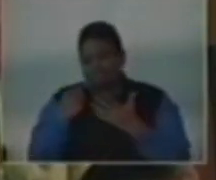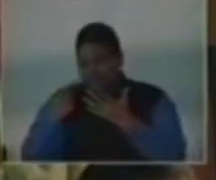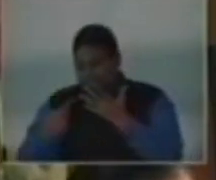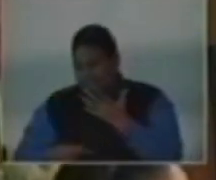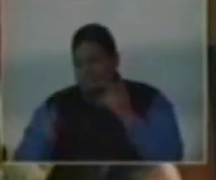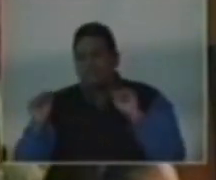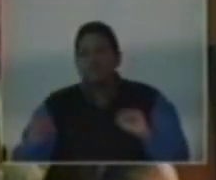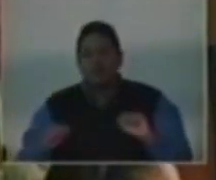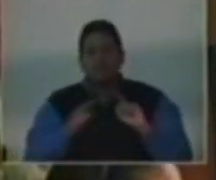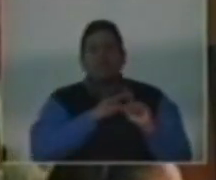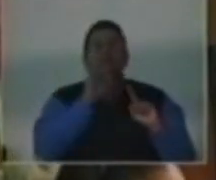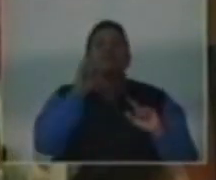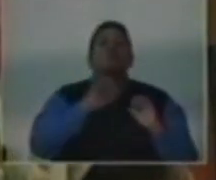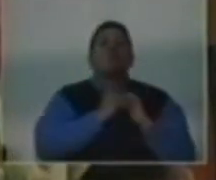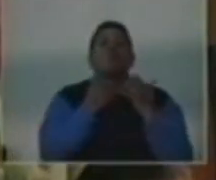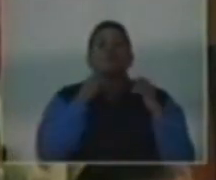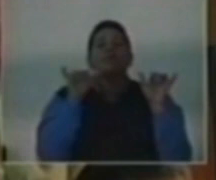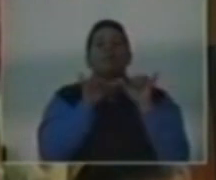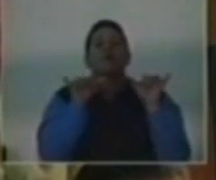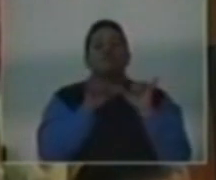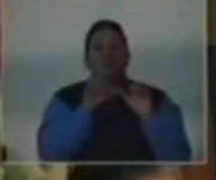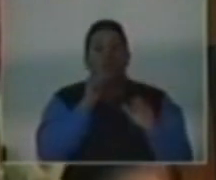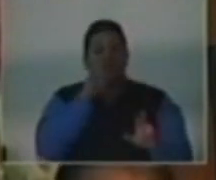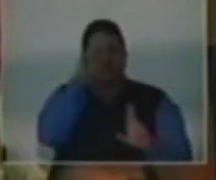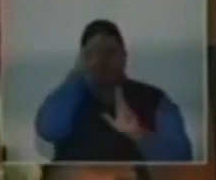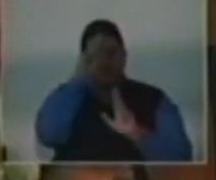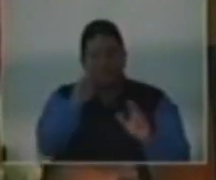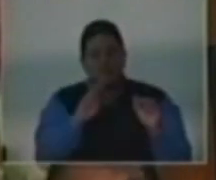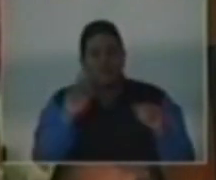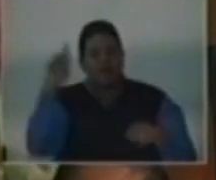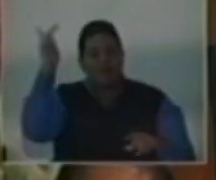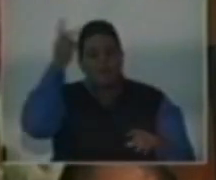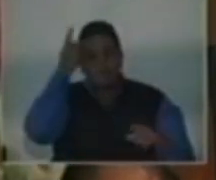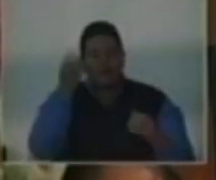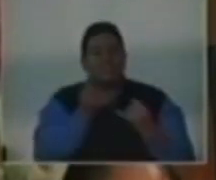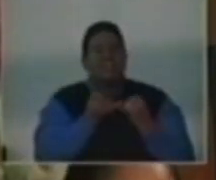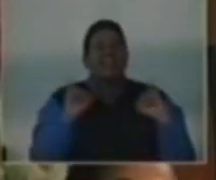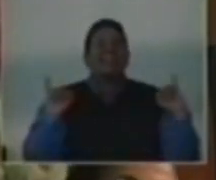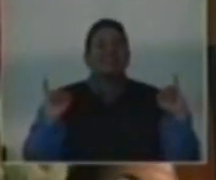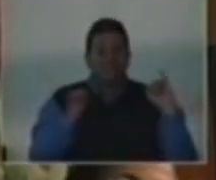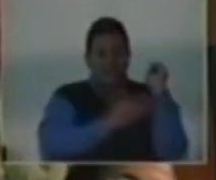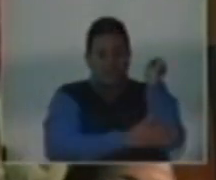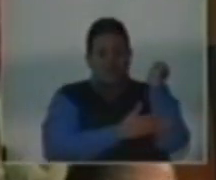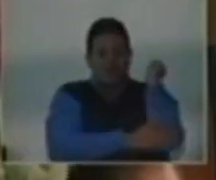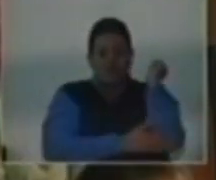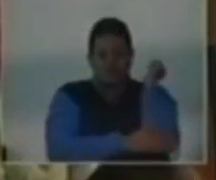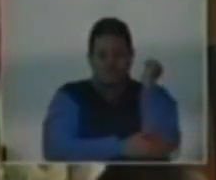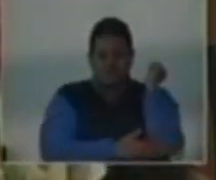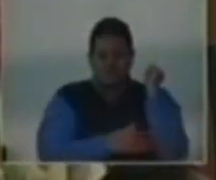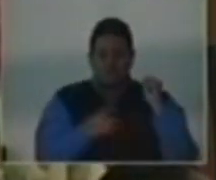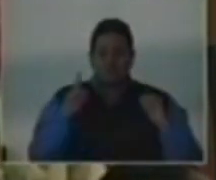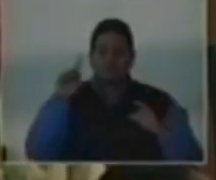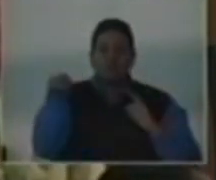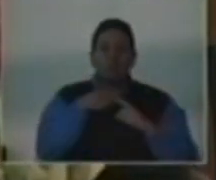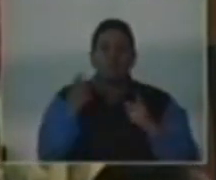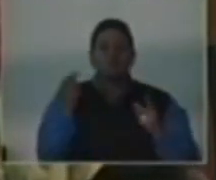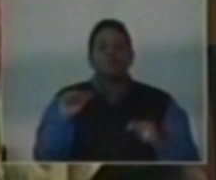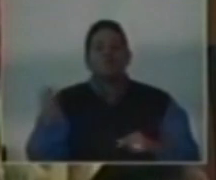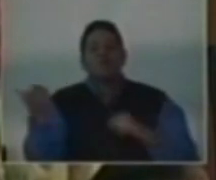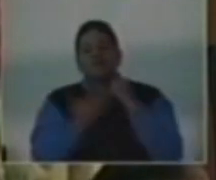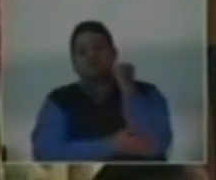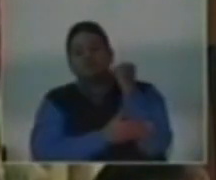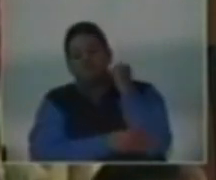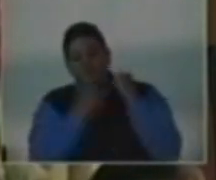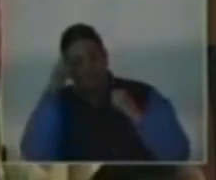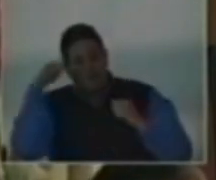That is how you are going to be measured and respected as a politically independent country when you don't have to look to other countries for loans